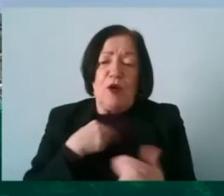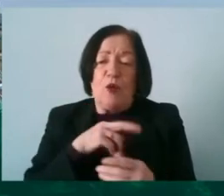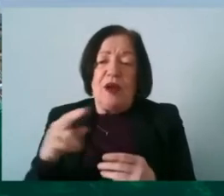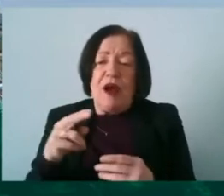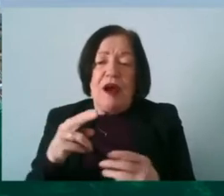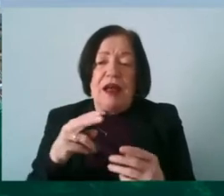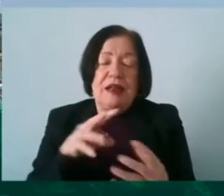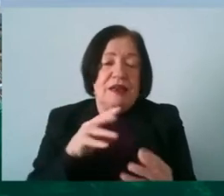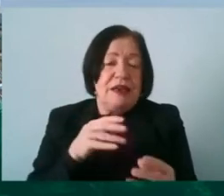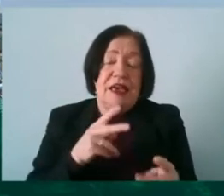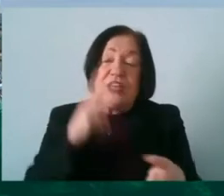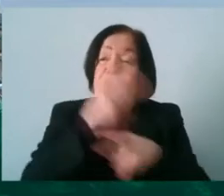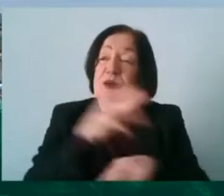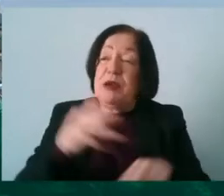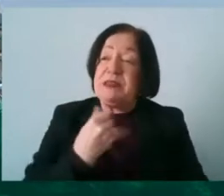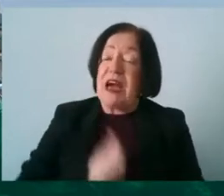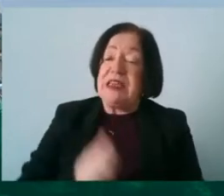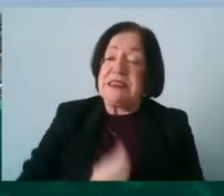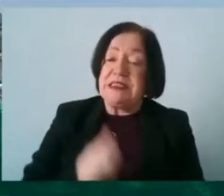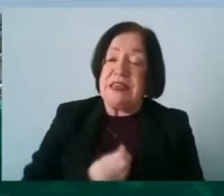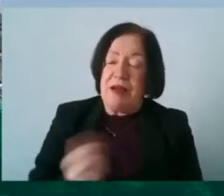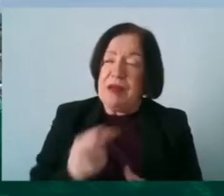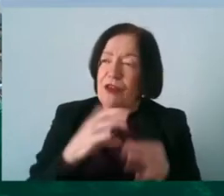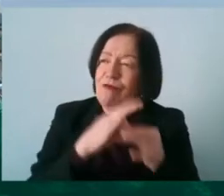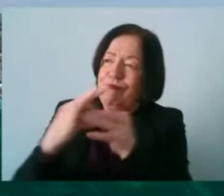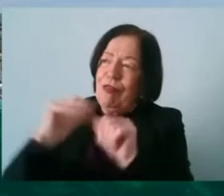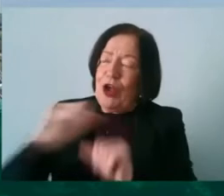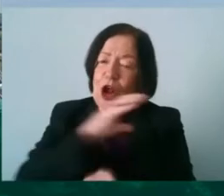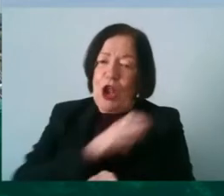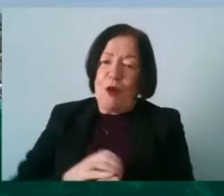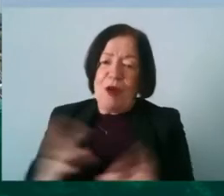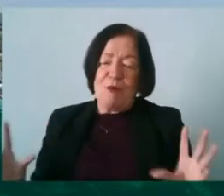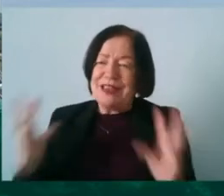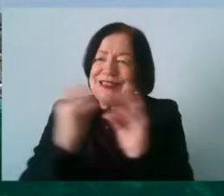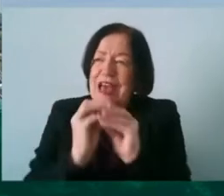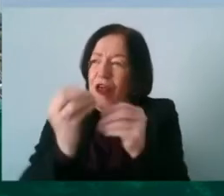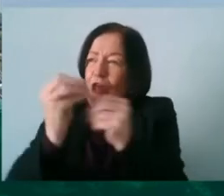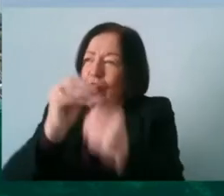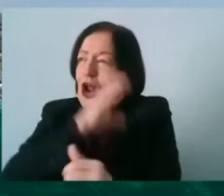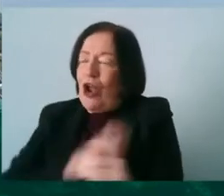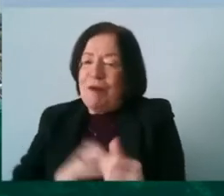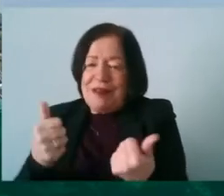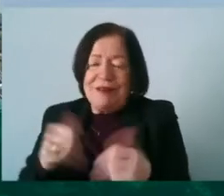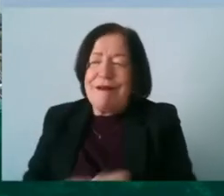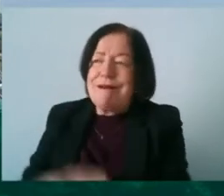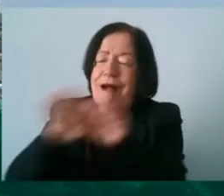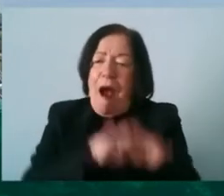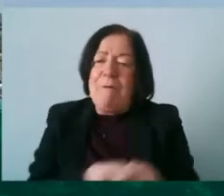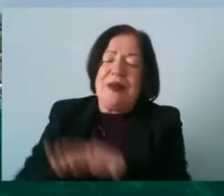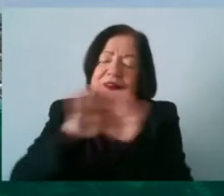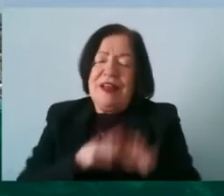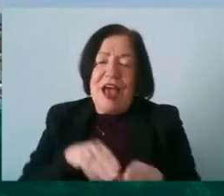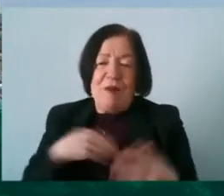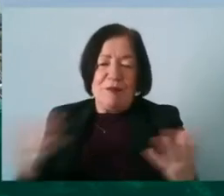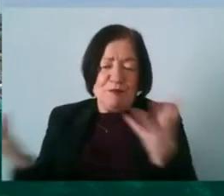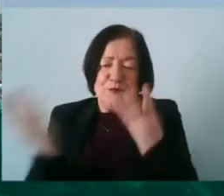people's identity and we get them attached to their club bring them together with other clubs there's a real common theme and we're bringing people together